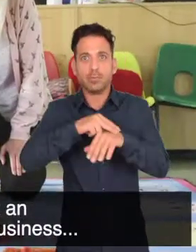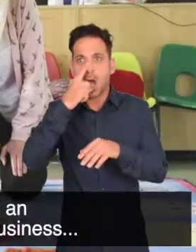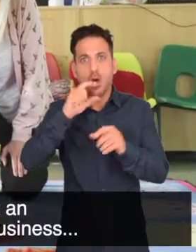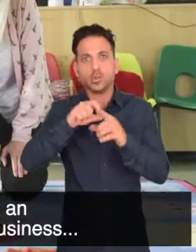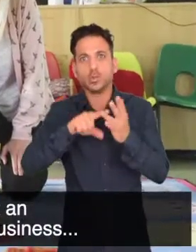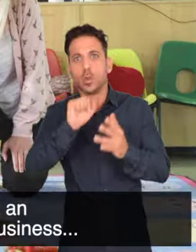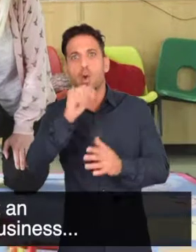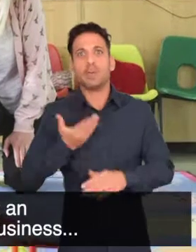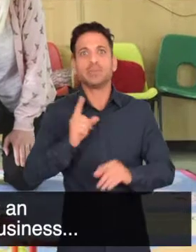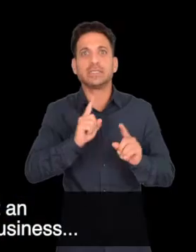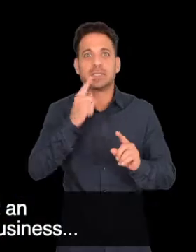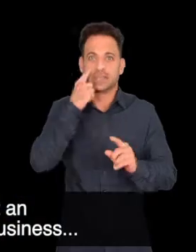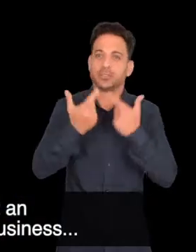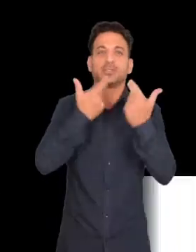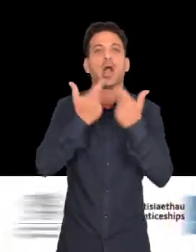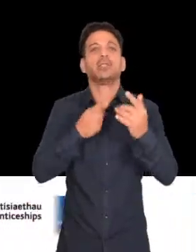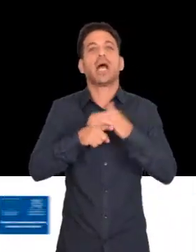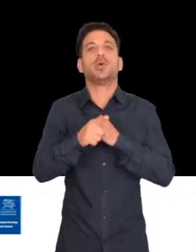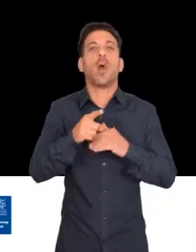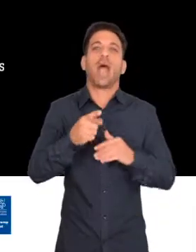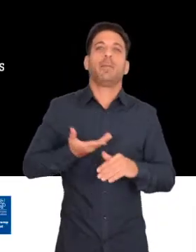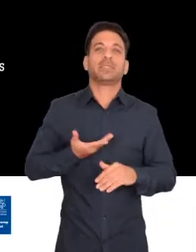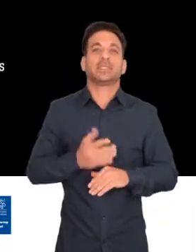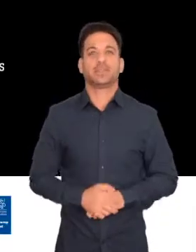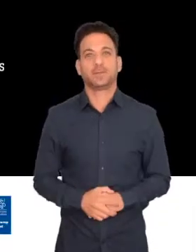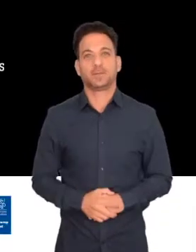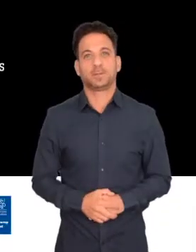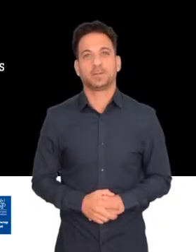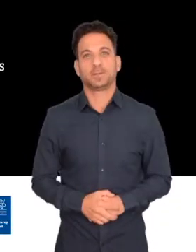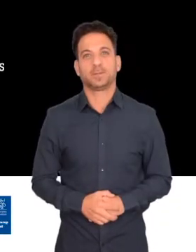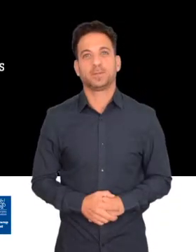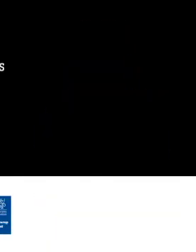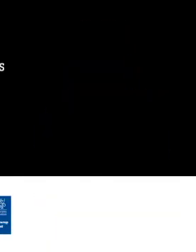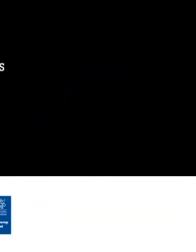If you want to find out what an apprenticeship can do for your business, search Skills Gateway for Business.